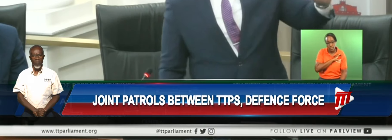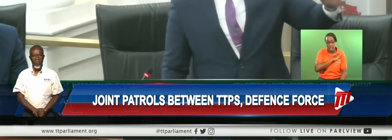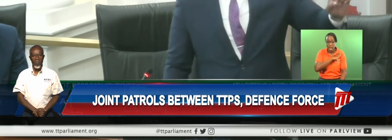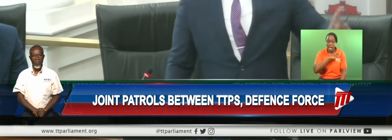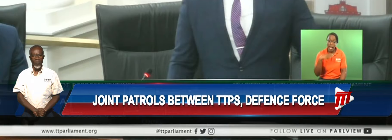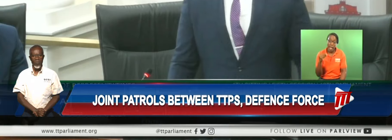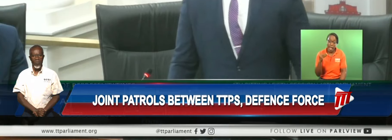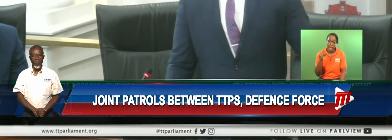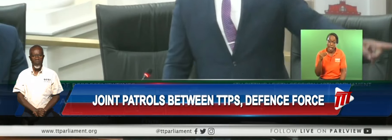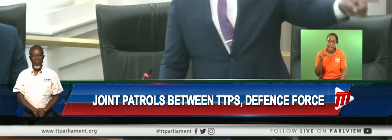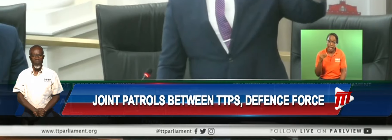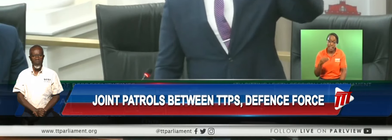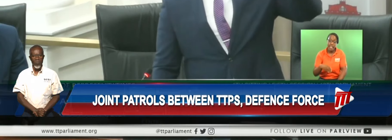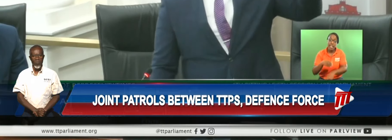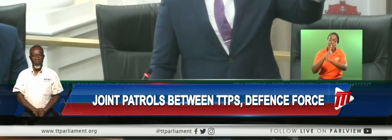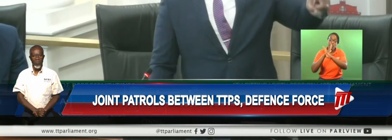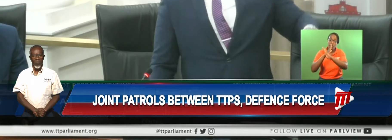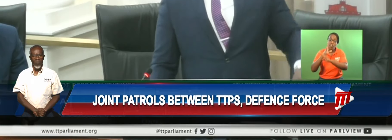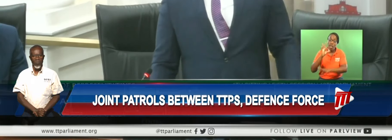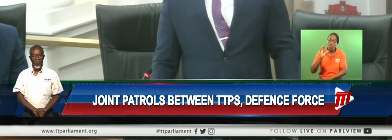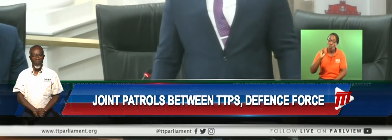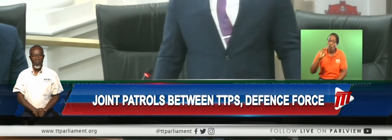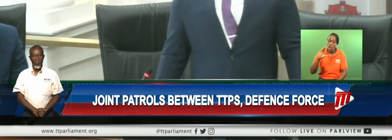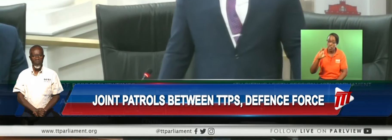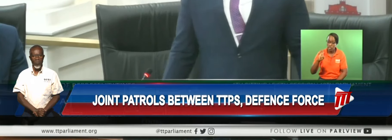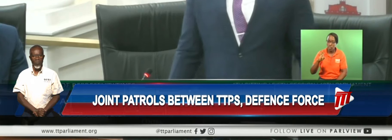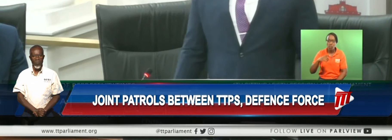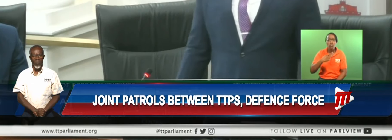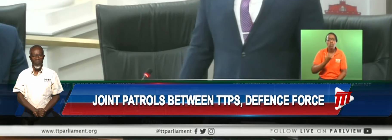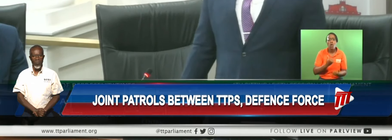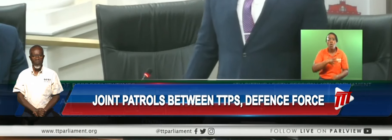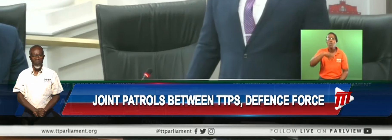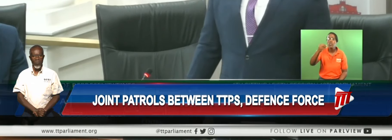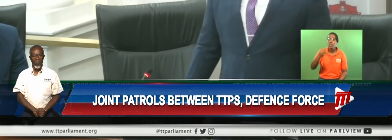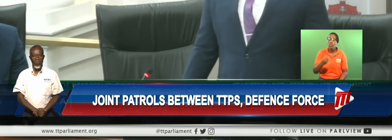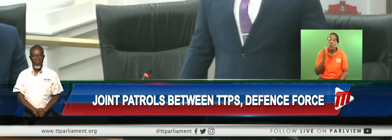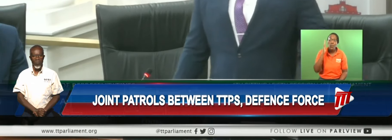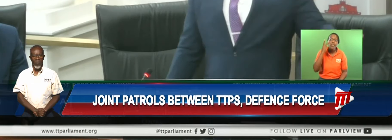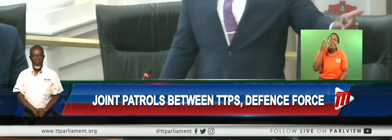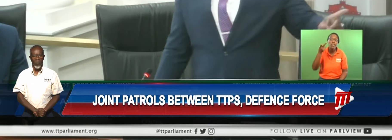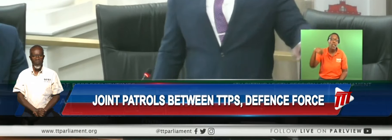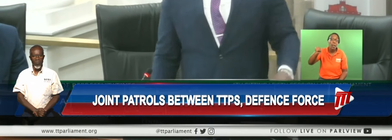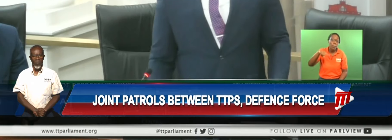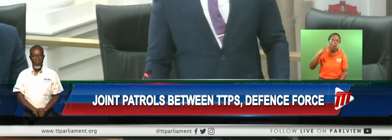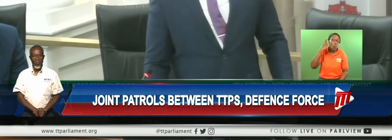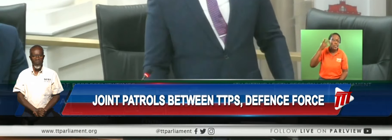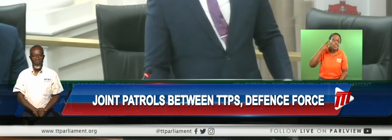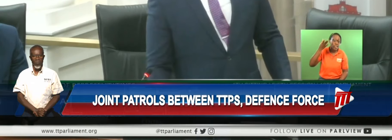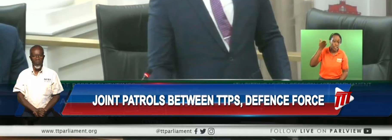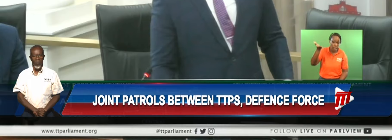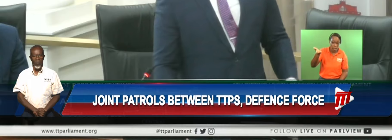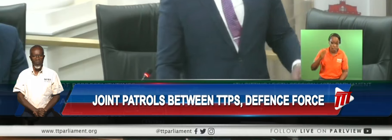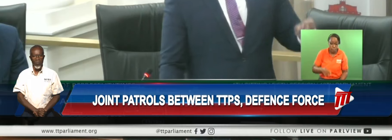...and the defence force. Go outside now and see them. They will be there.